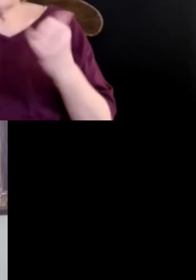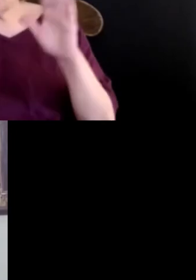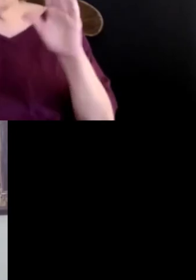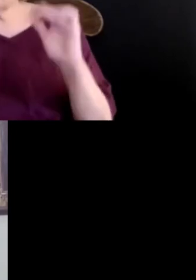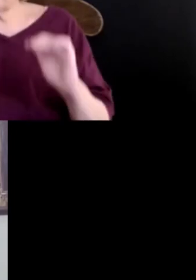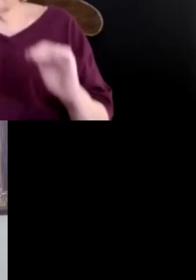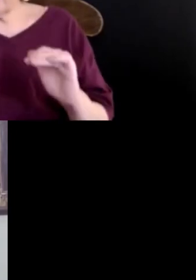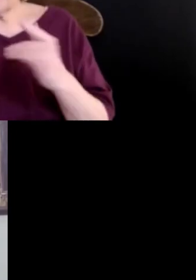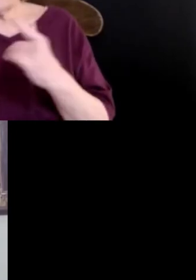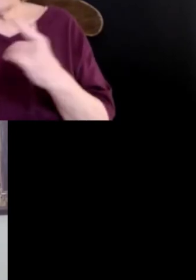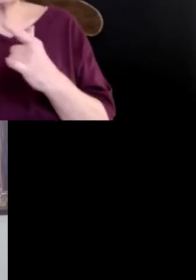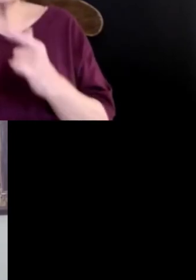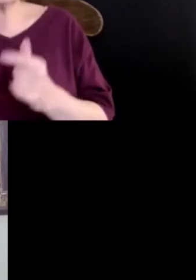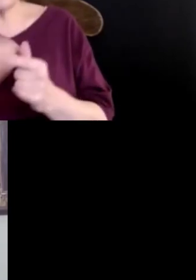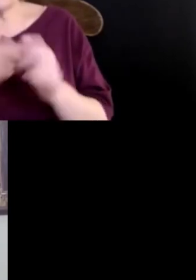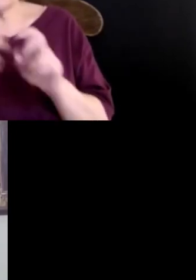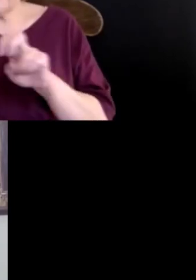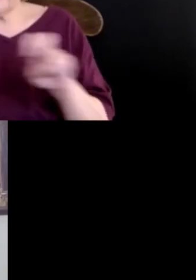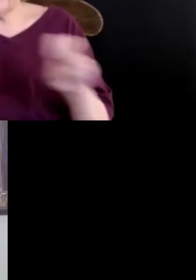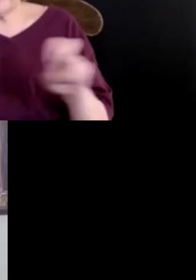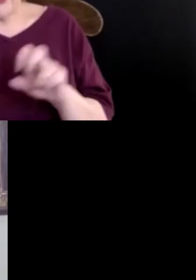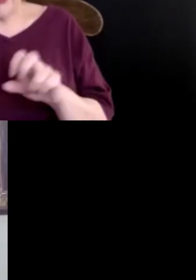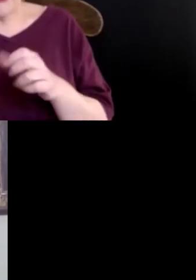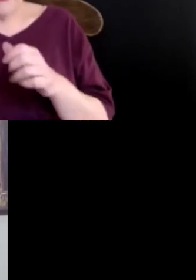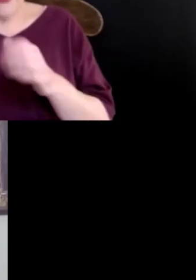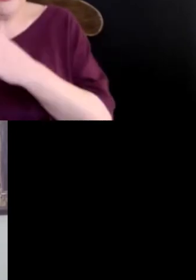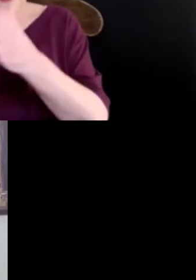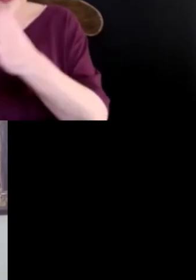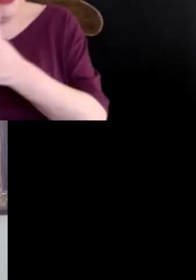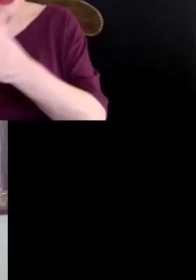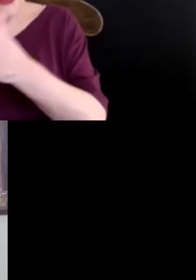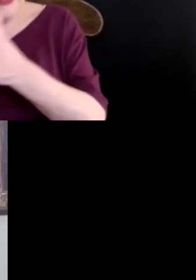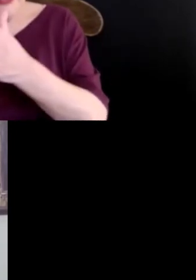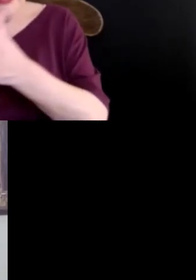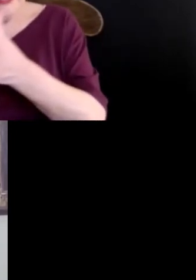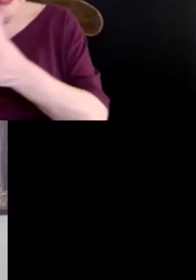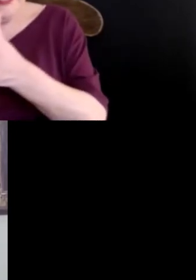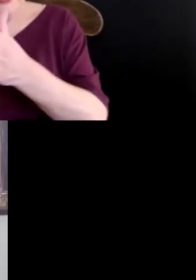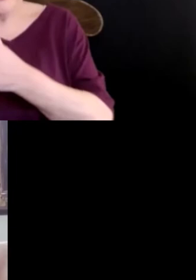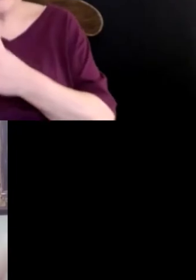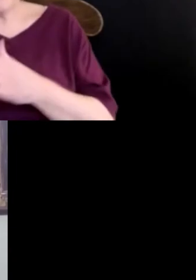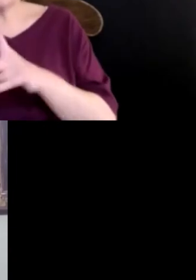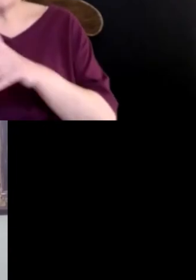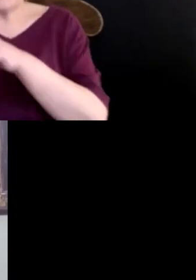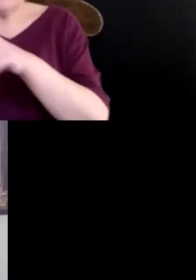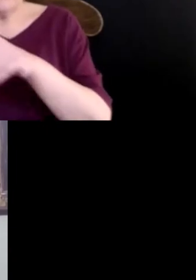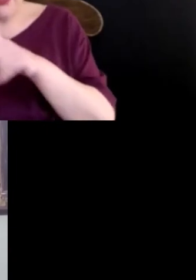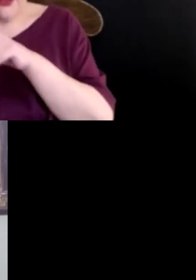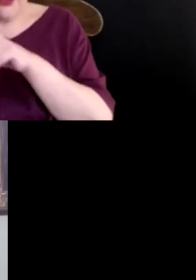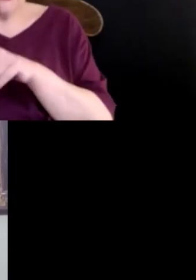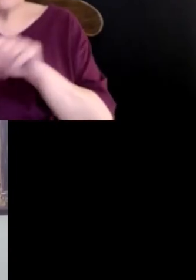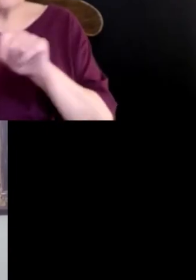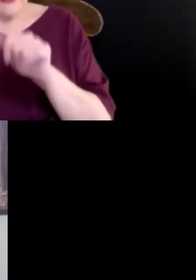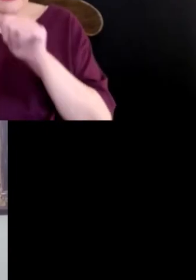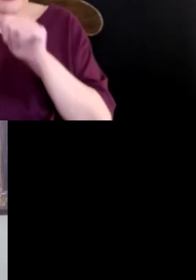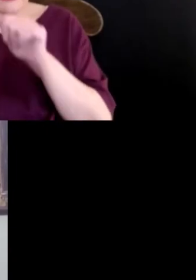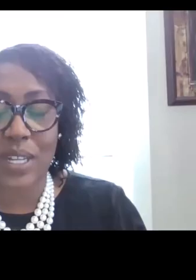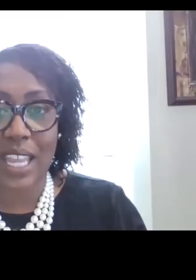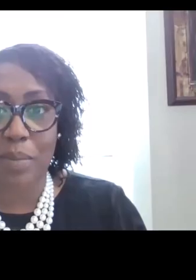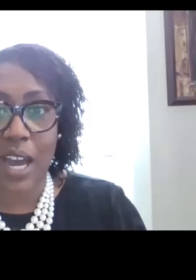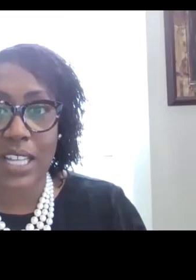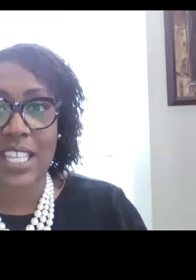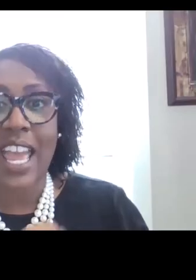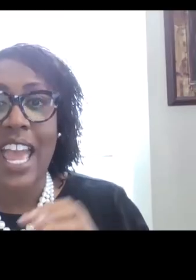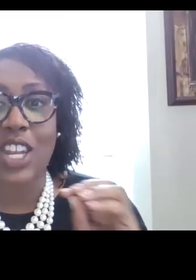to our next panelist, who I know is so eager to jump in. Just a reminder to everyone that you can keep submitting your questions via the